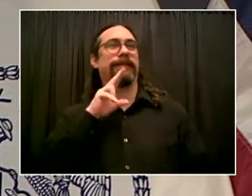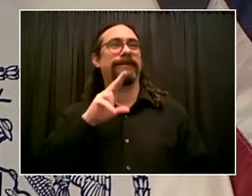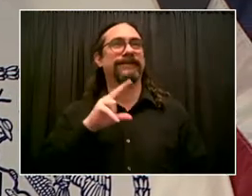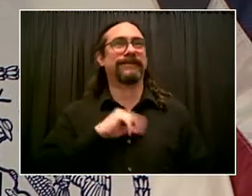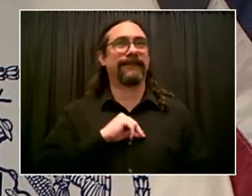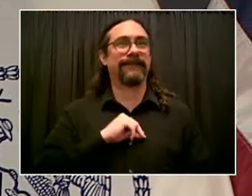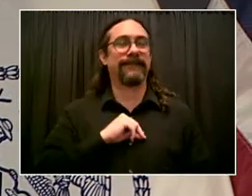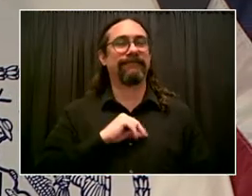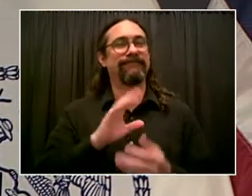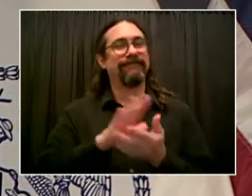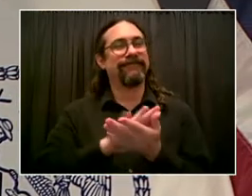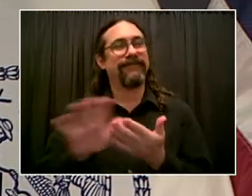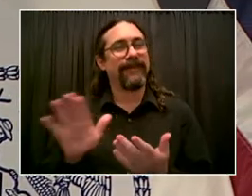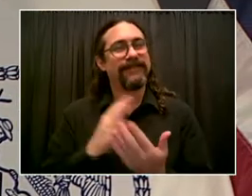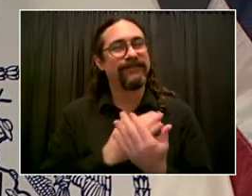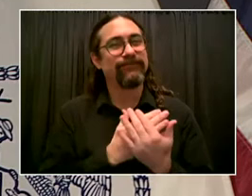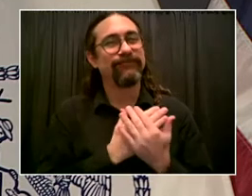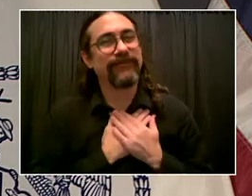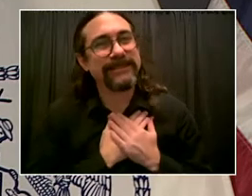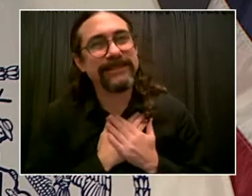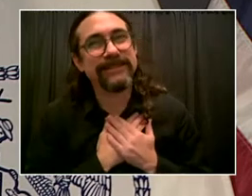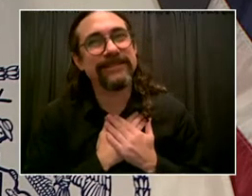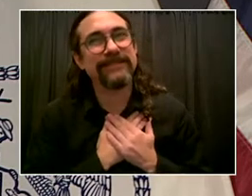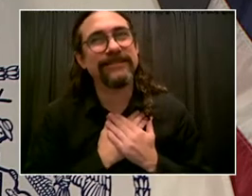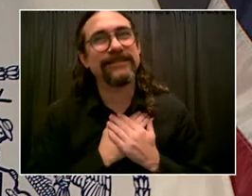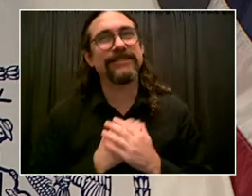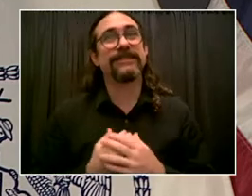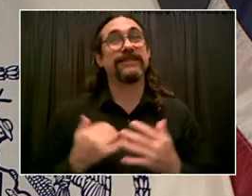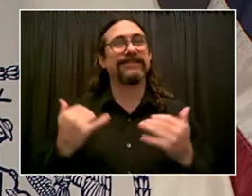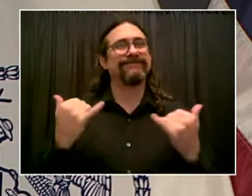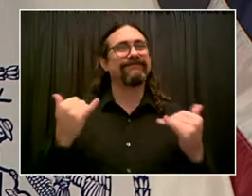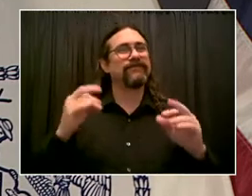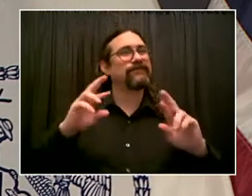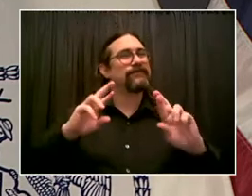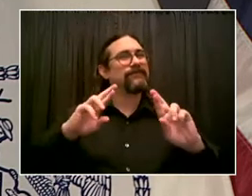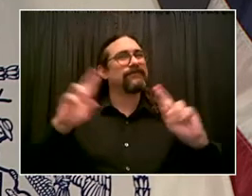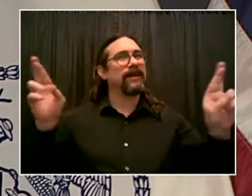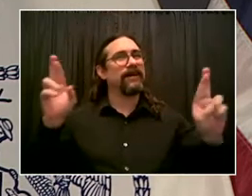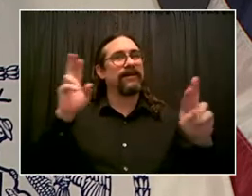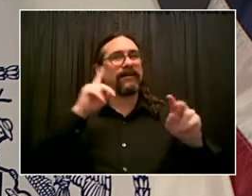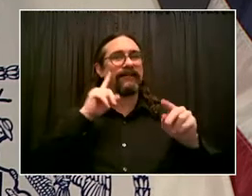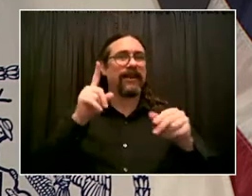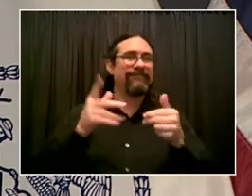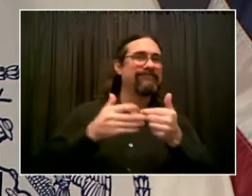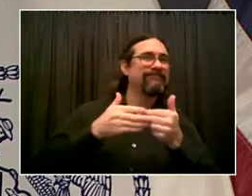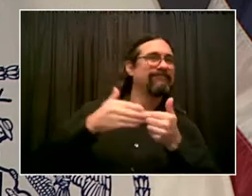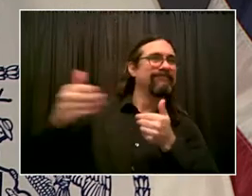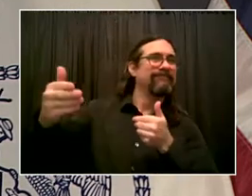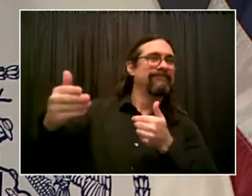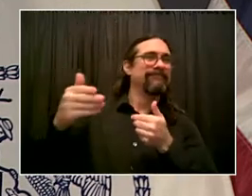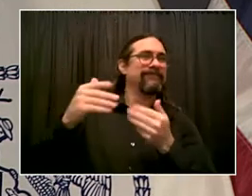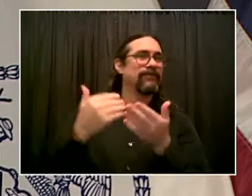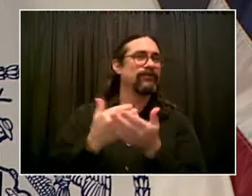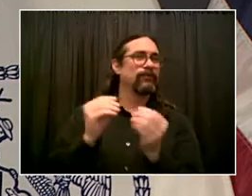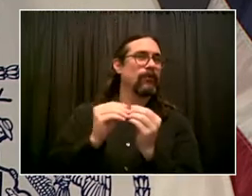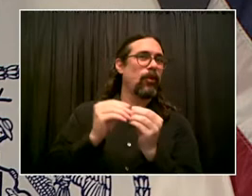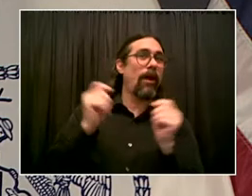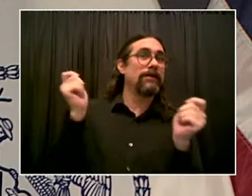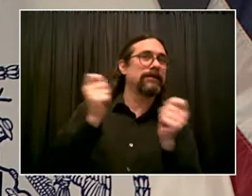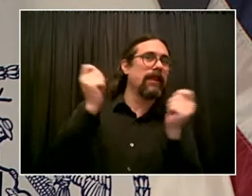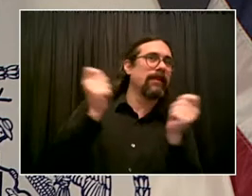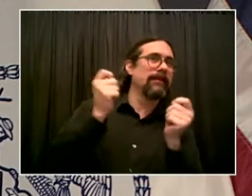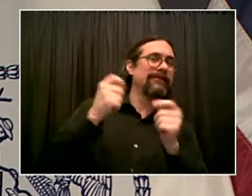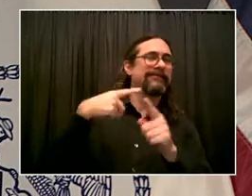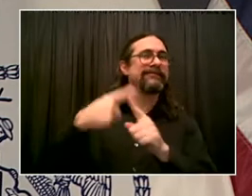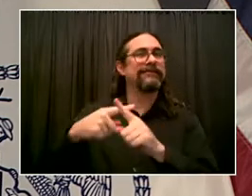everything ahead with the holidays and the new year. And New York City continues to move forward, but as everyone knows,